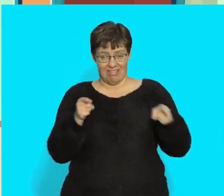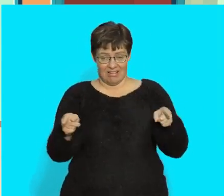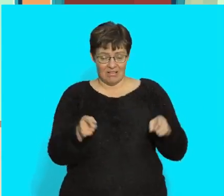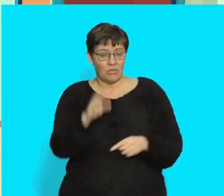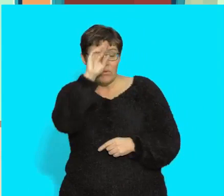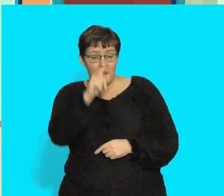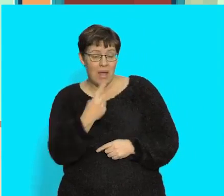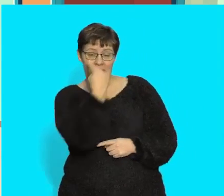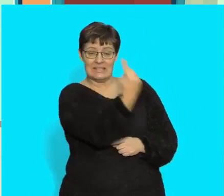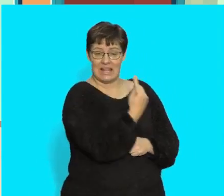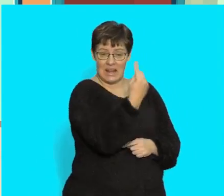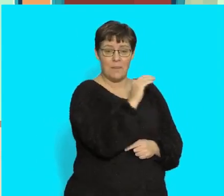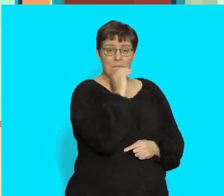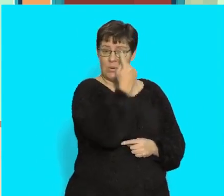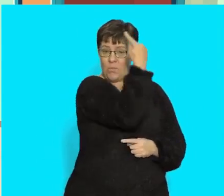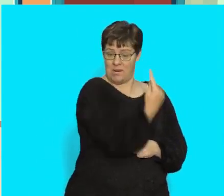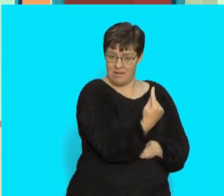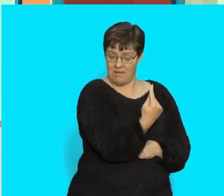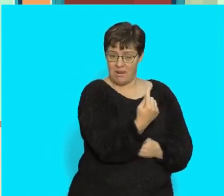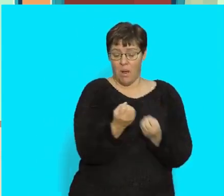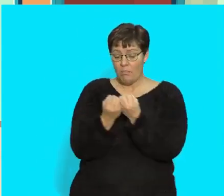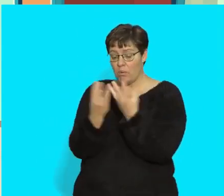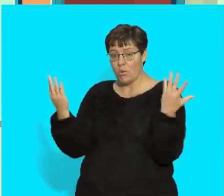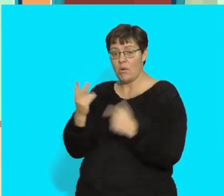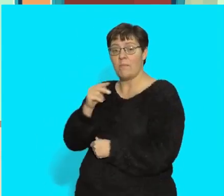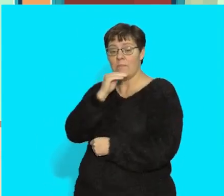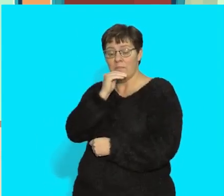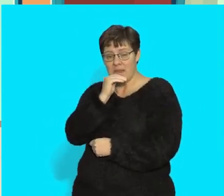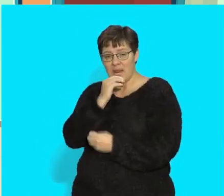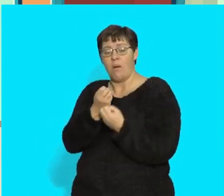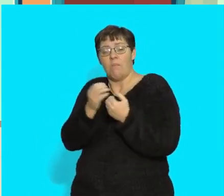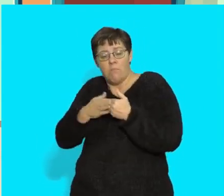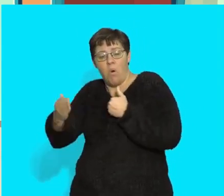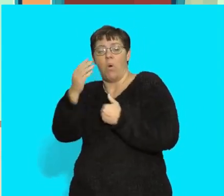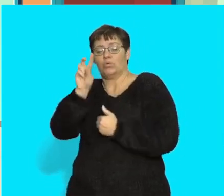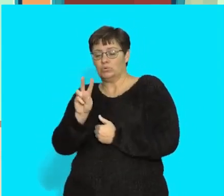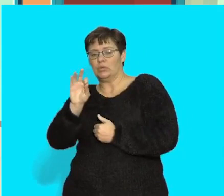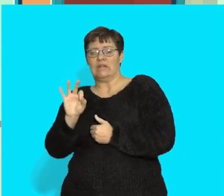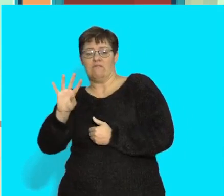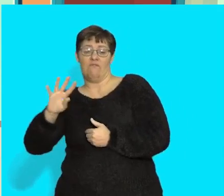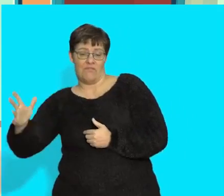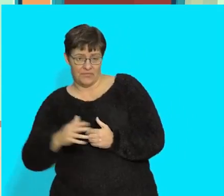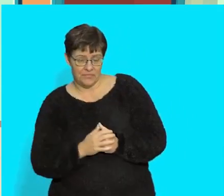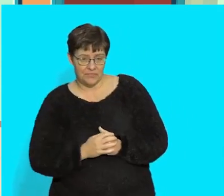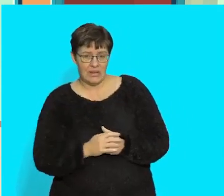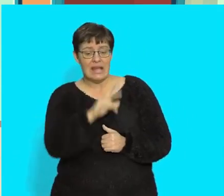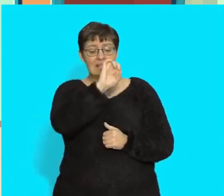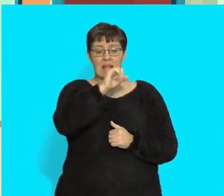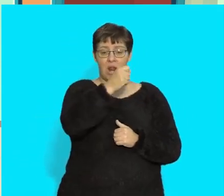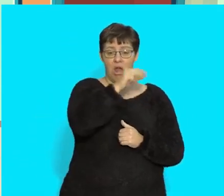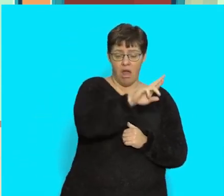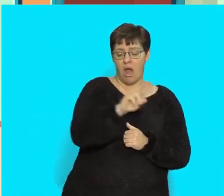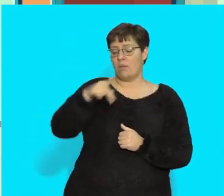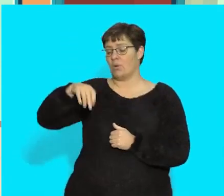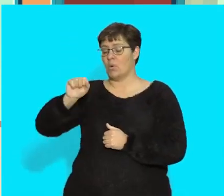that singular means one and that plural means more than one? Listen and tell me if this is a singular sentence or